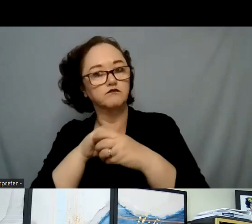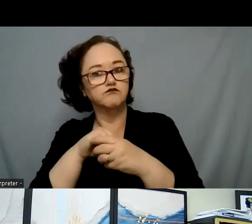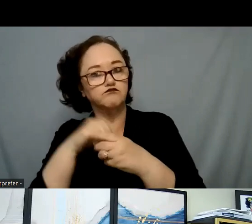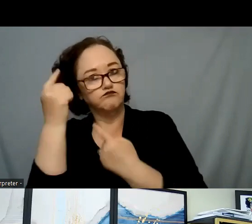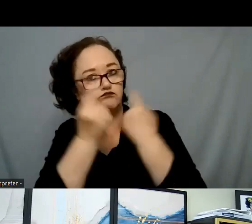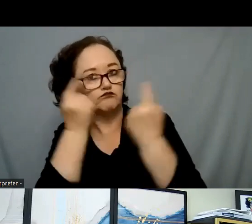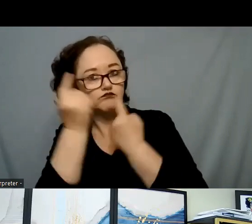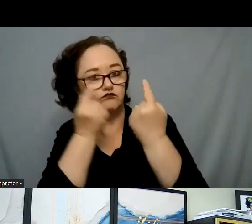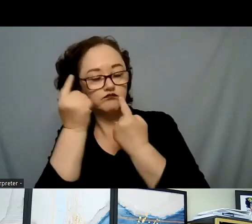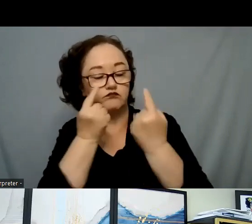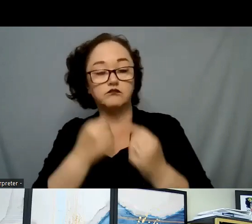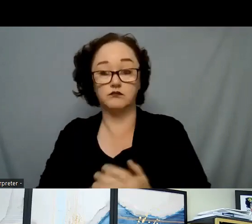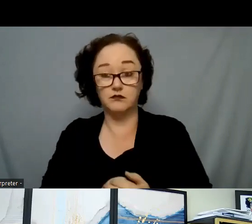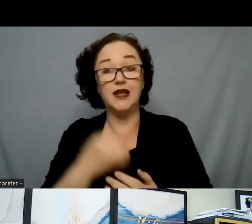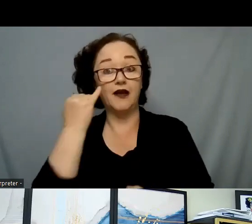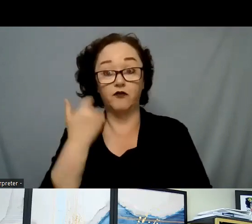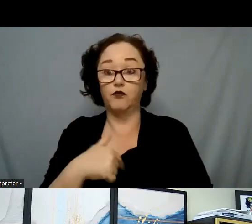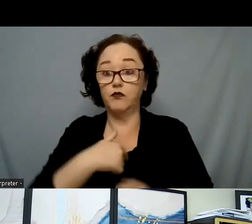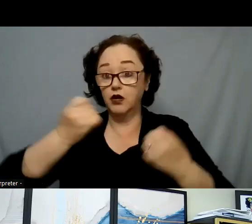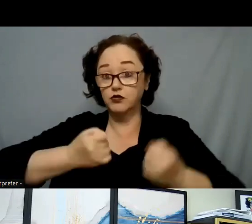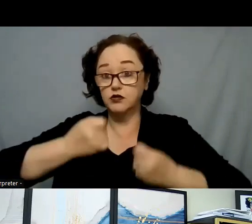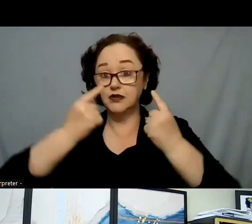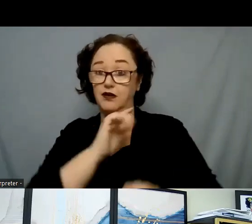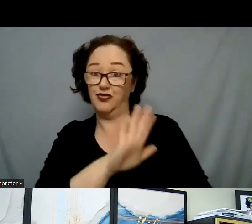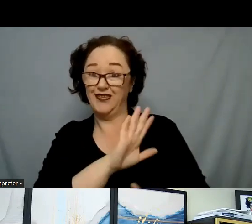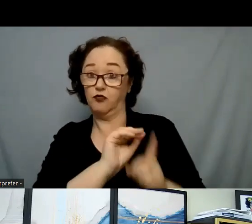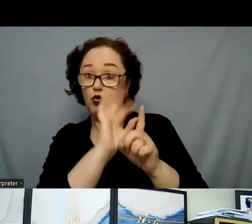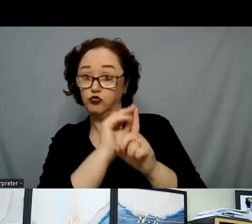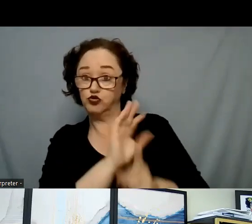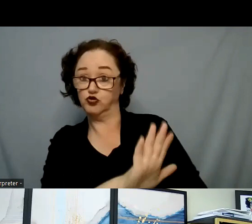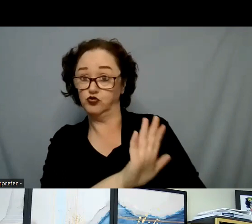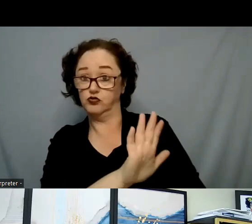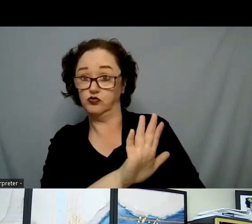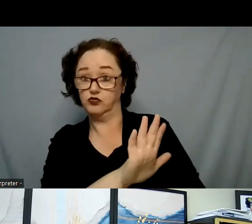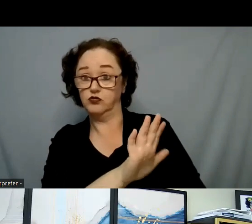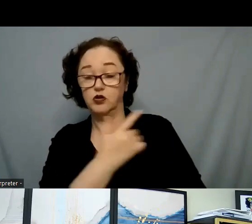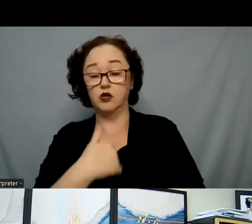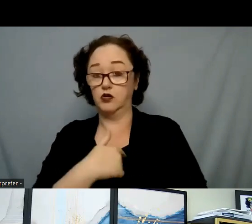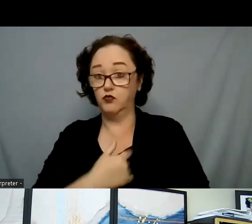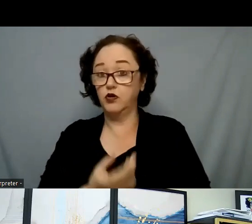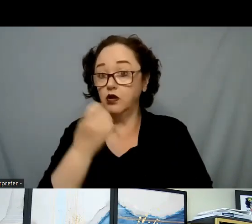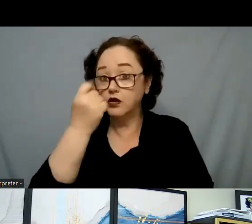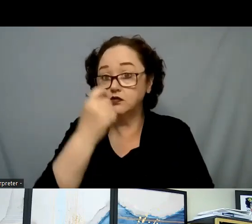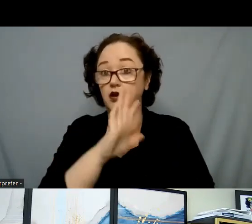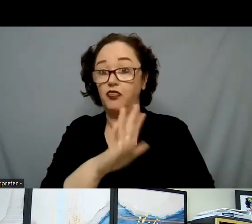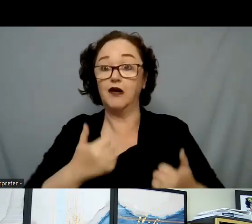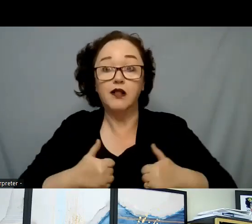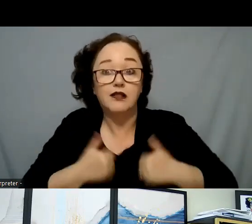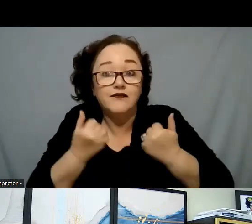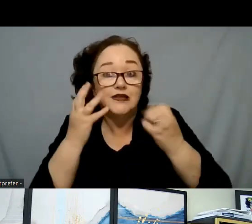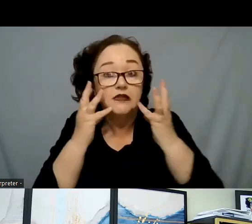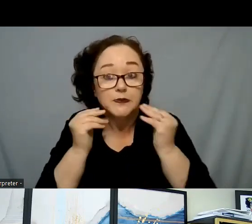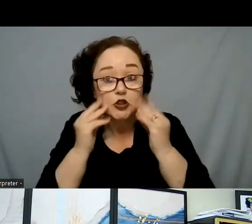understand the culture by which this person lives and we understand their lived experience, it reduces